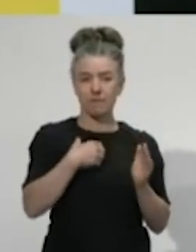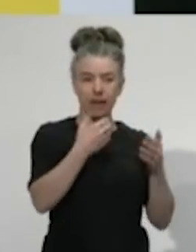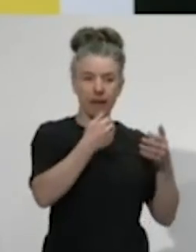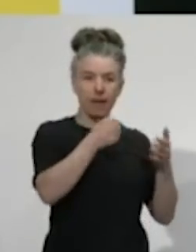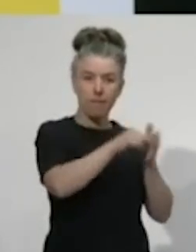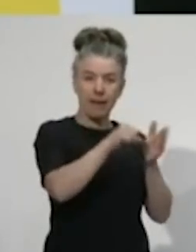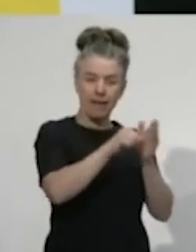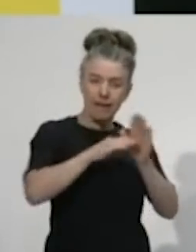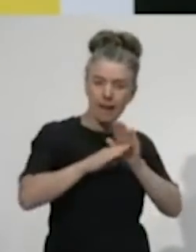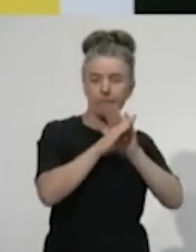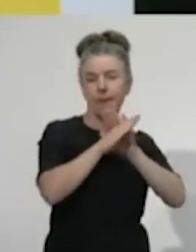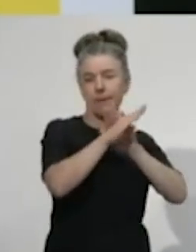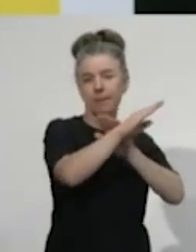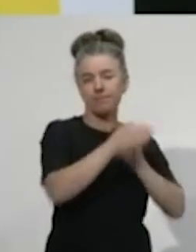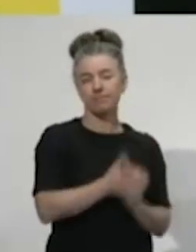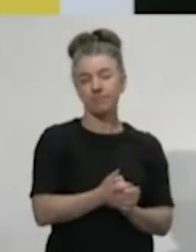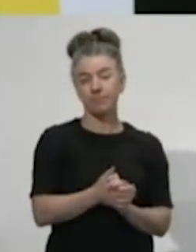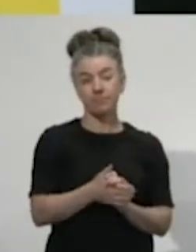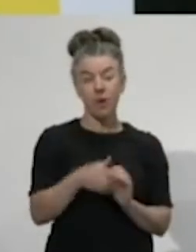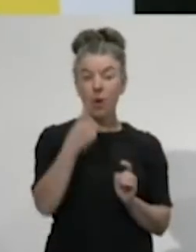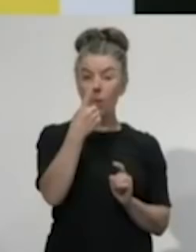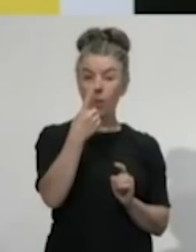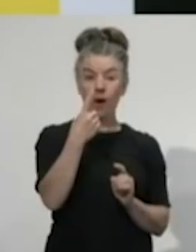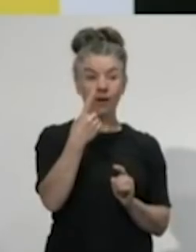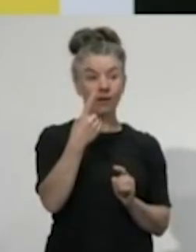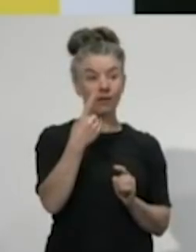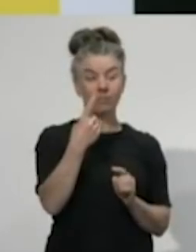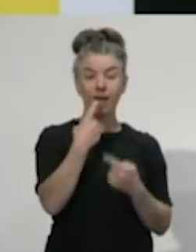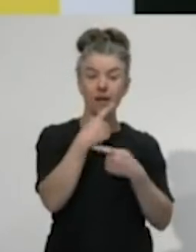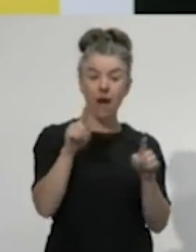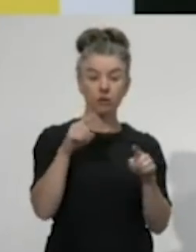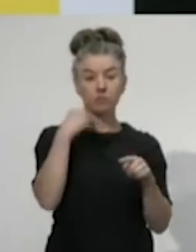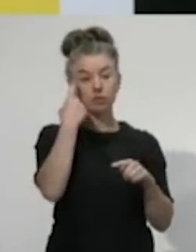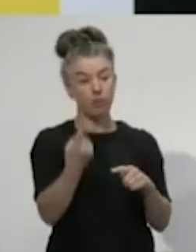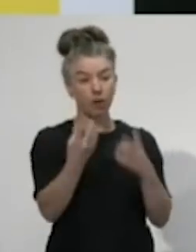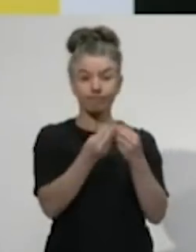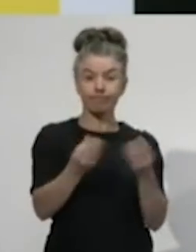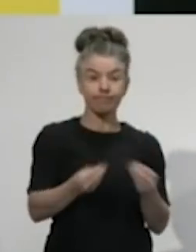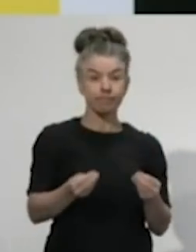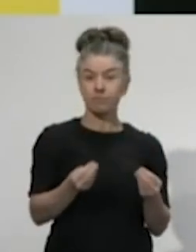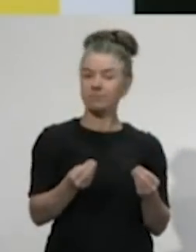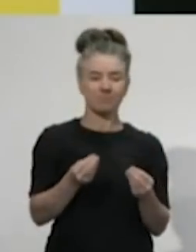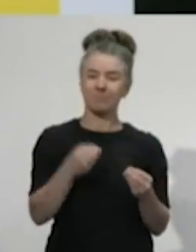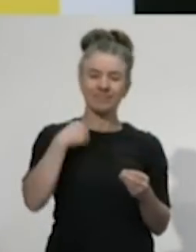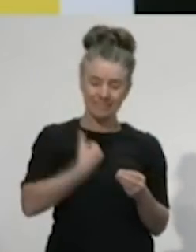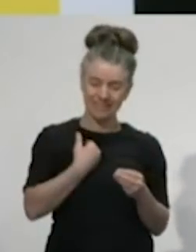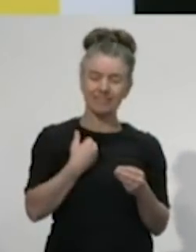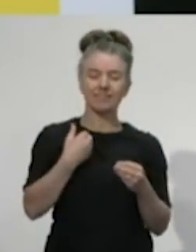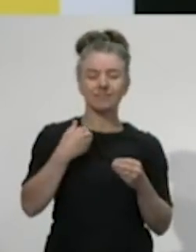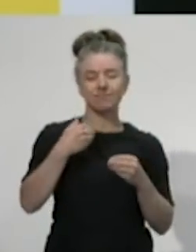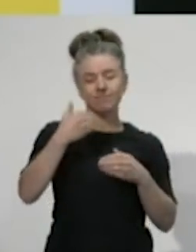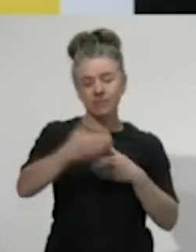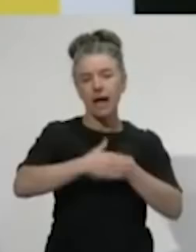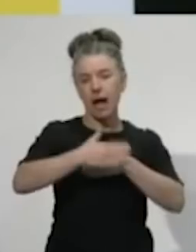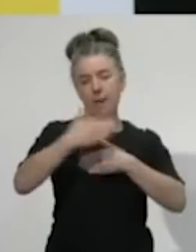Now, this is not going to be the work of just one budget. It will require relentless focus on growth and jobs and not just growth for growth's